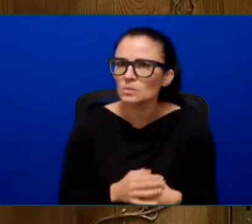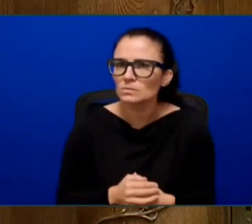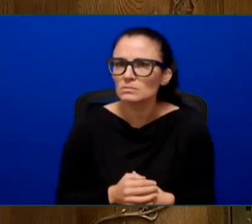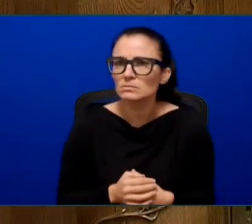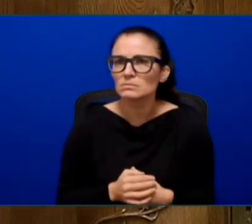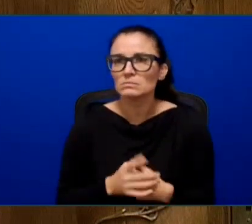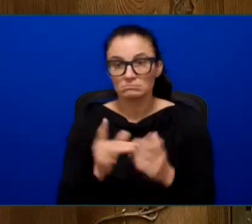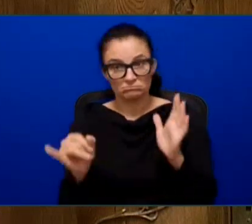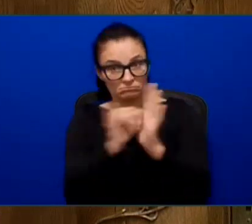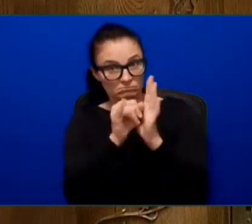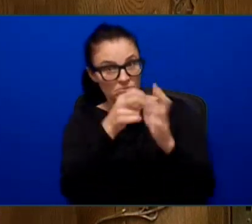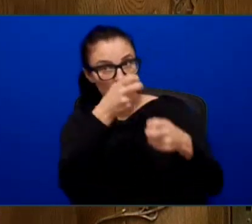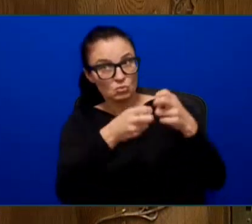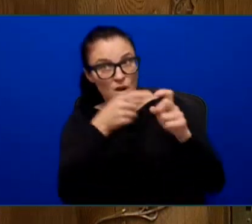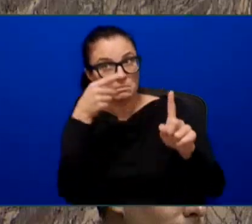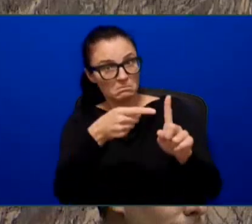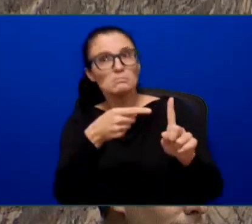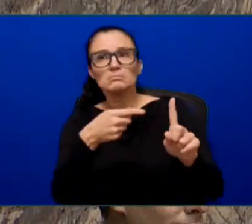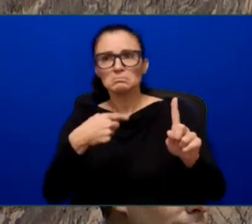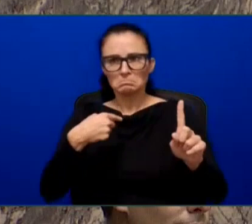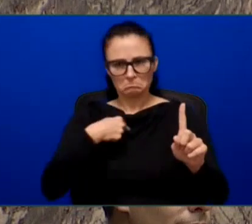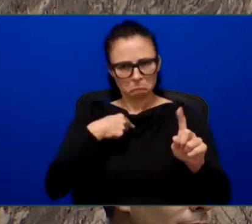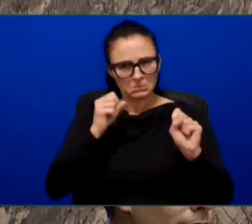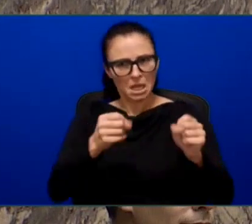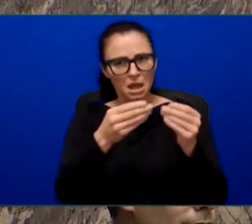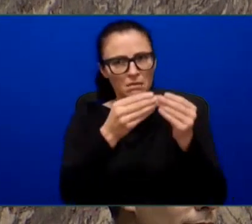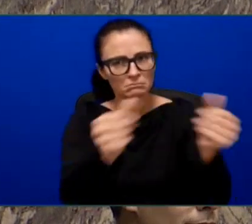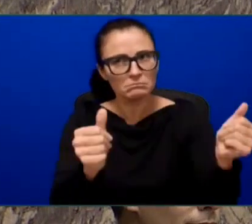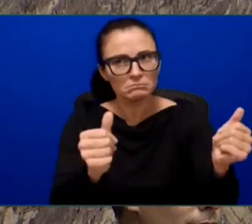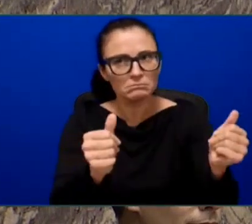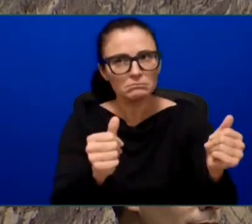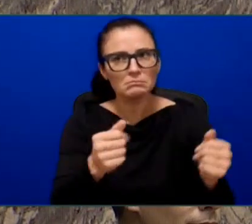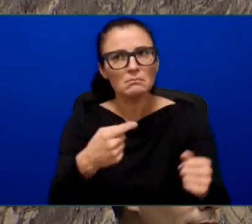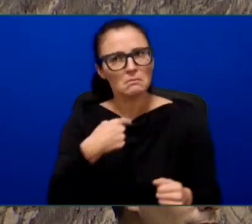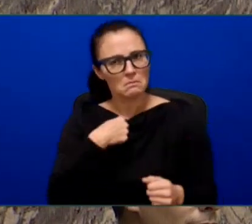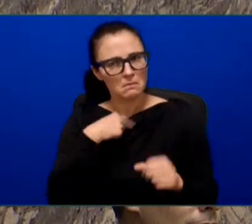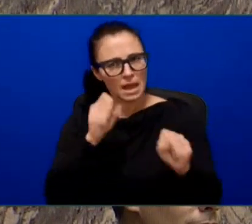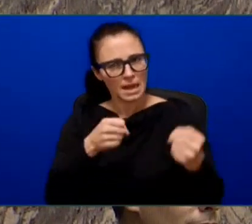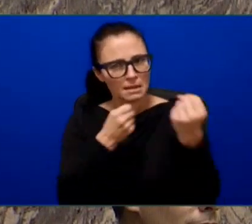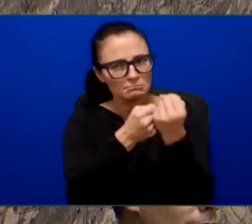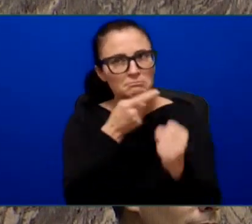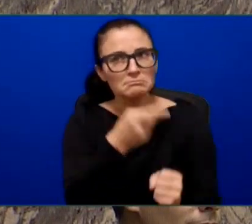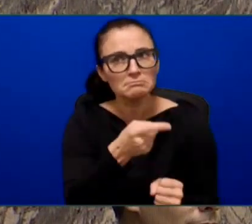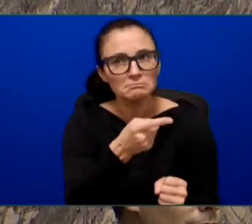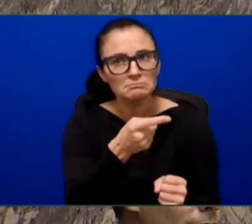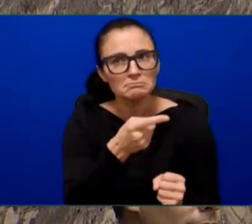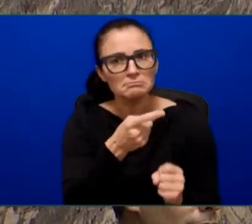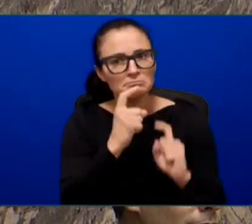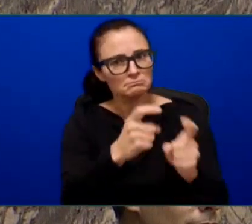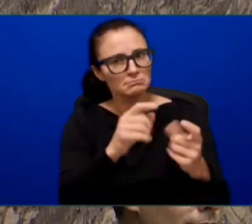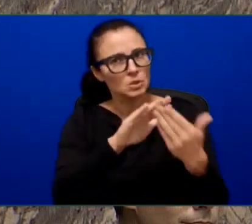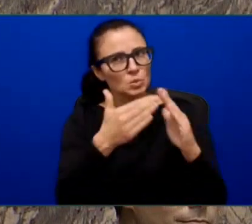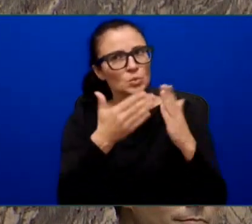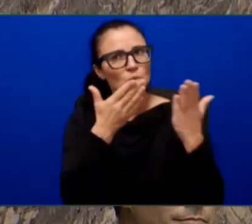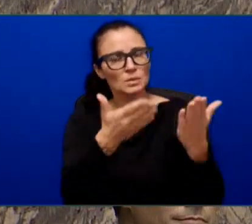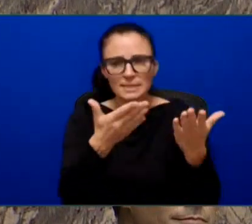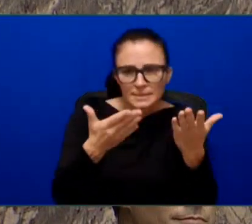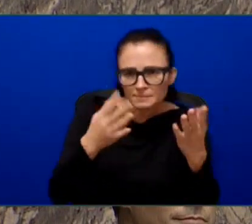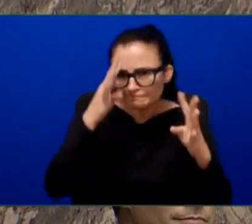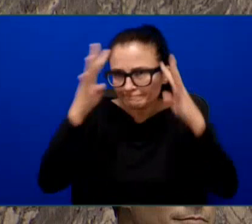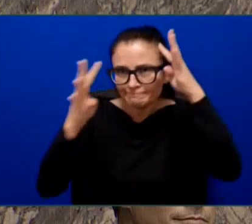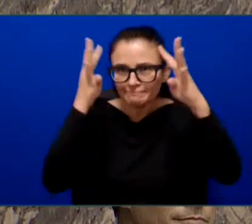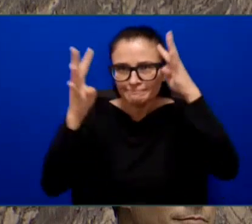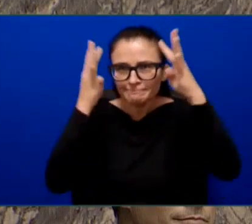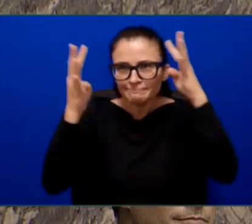solve, or an opportunity to add value to the community. You start brainstorming ways to make the future better than the present. you